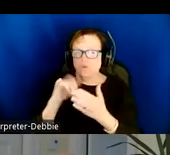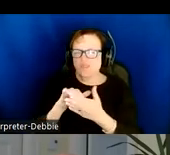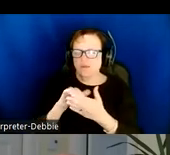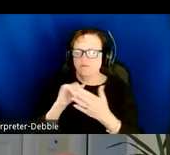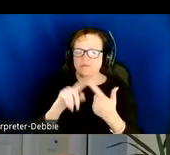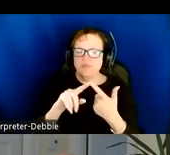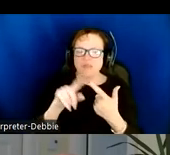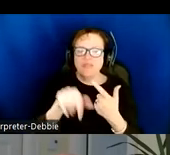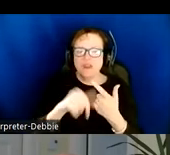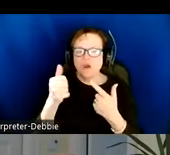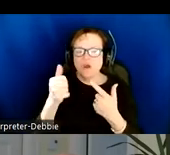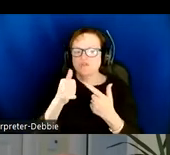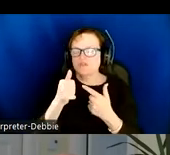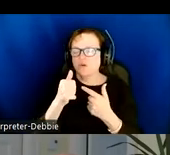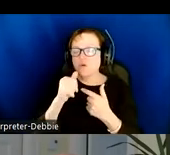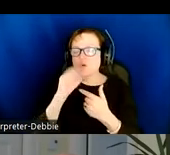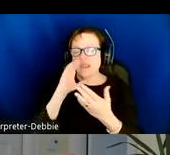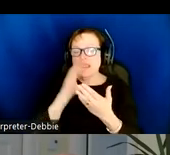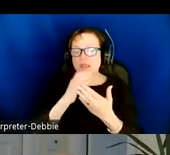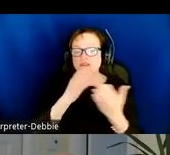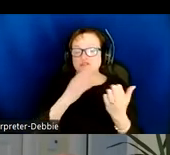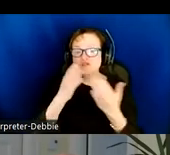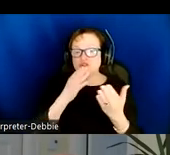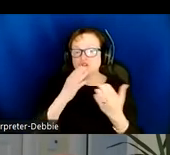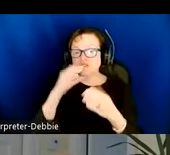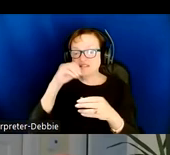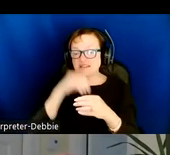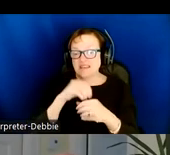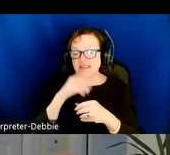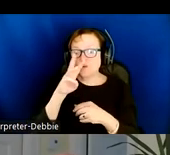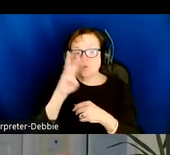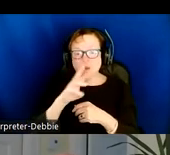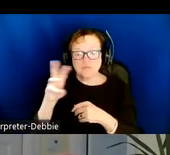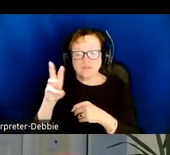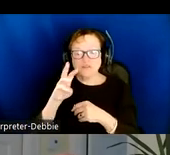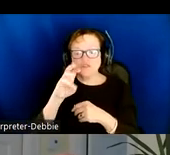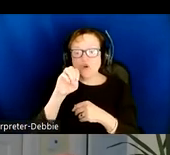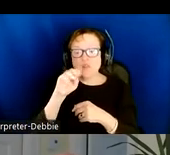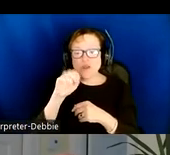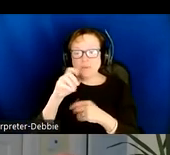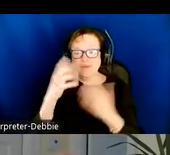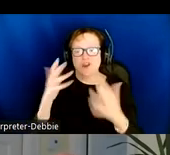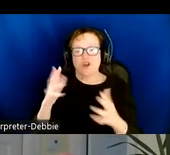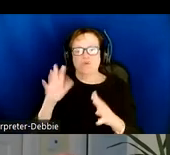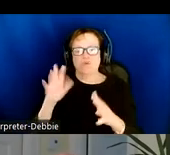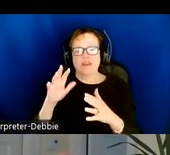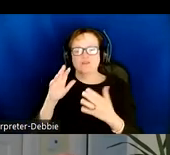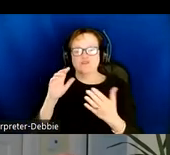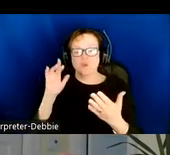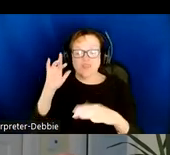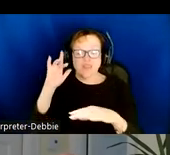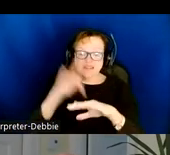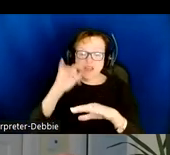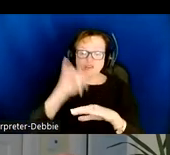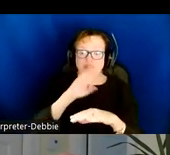the image services directly into websites so that users would have access to the full